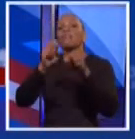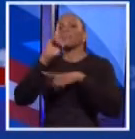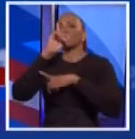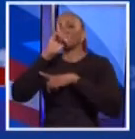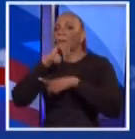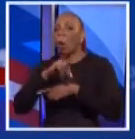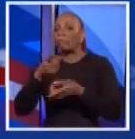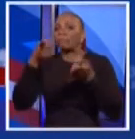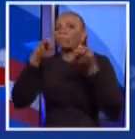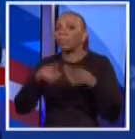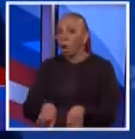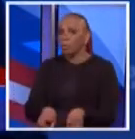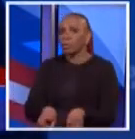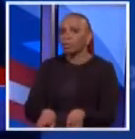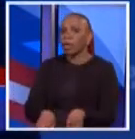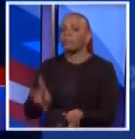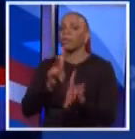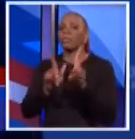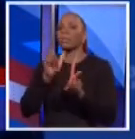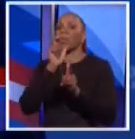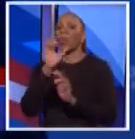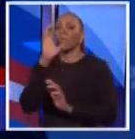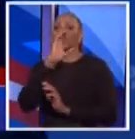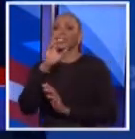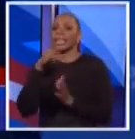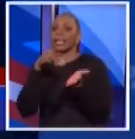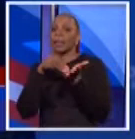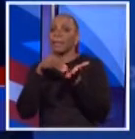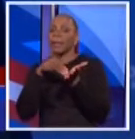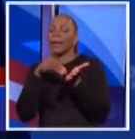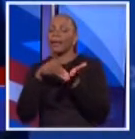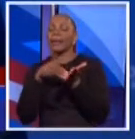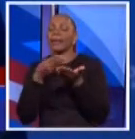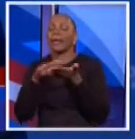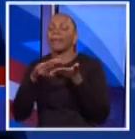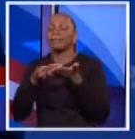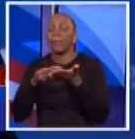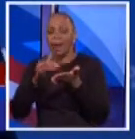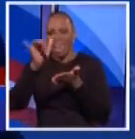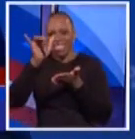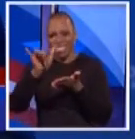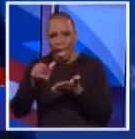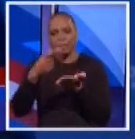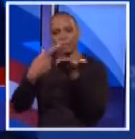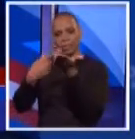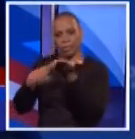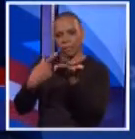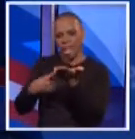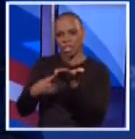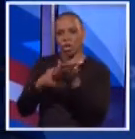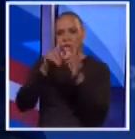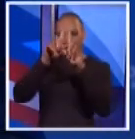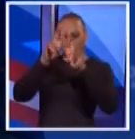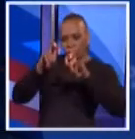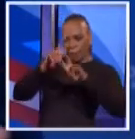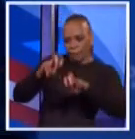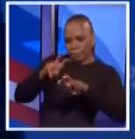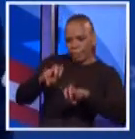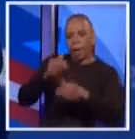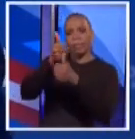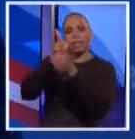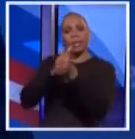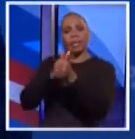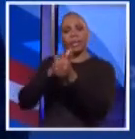perpetrated by those seeking Medicaid dollars. That is precisely what you're talking about. You examine every link in the decision-making process